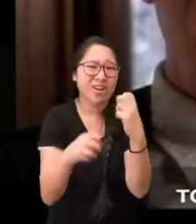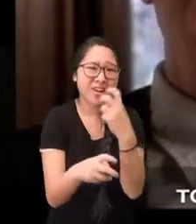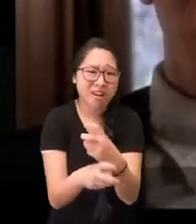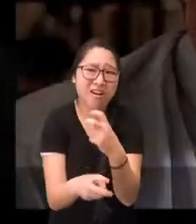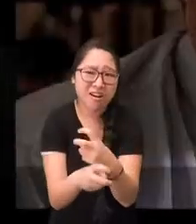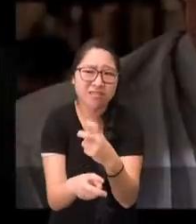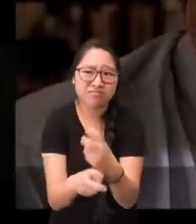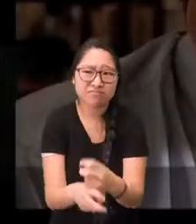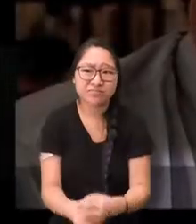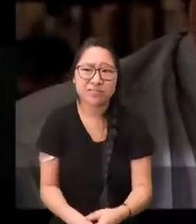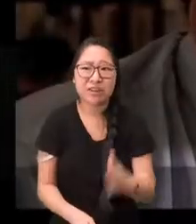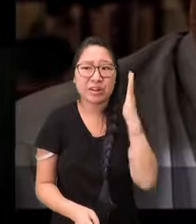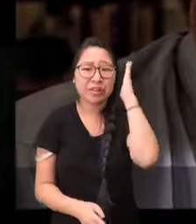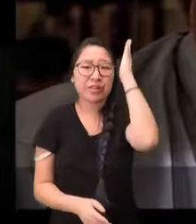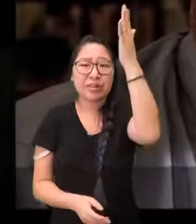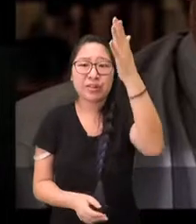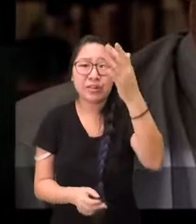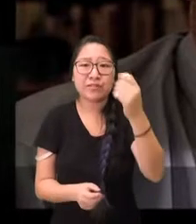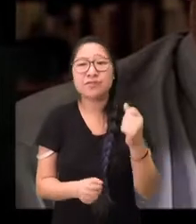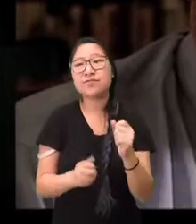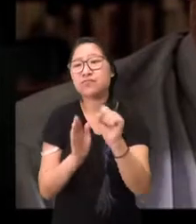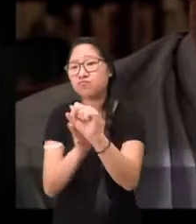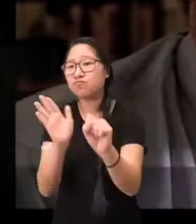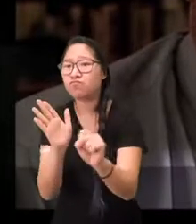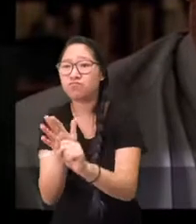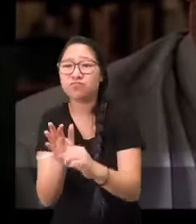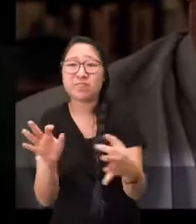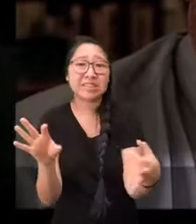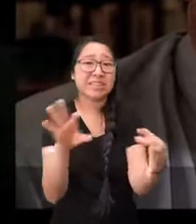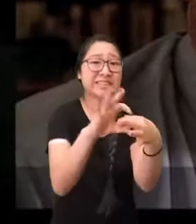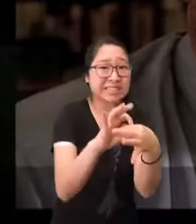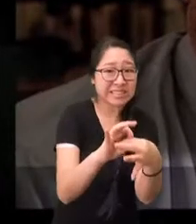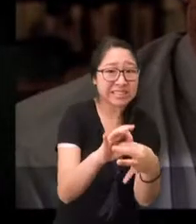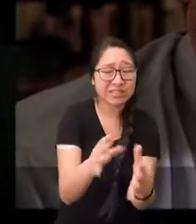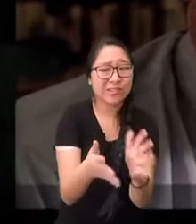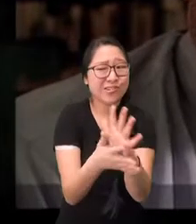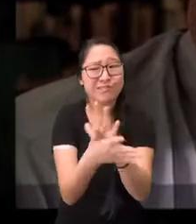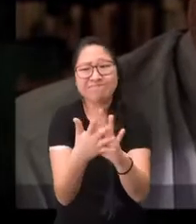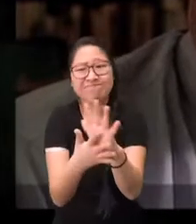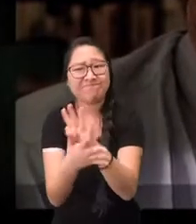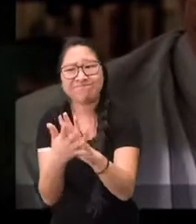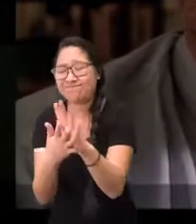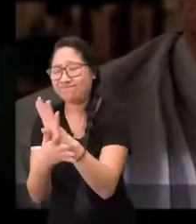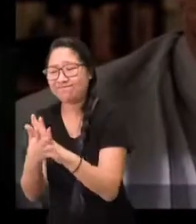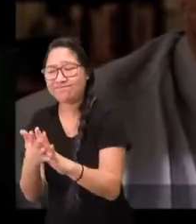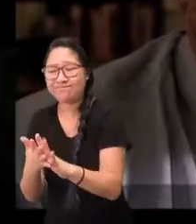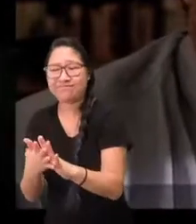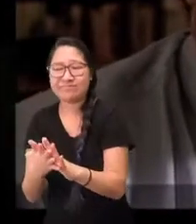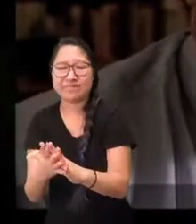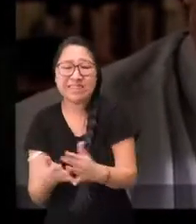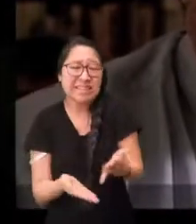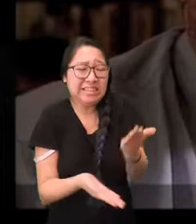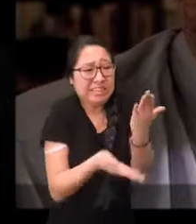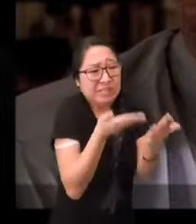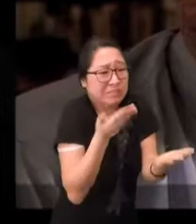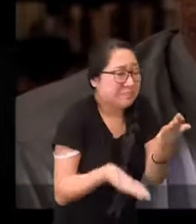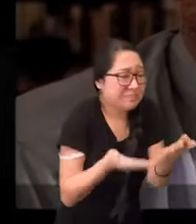simple task it wasn't clear whether the states were going to be part of some perpetual union